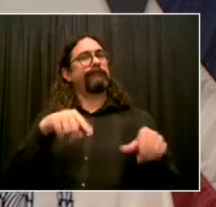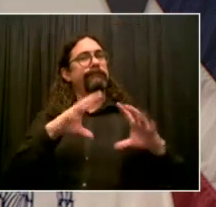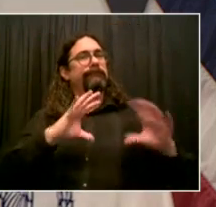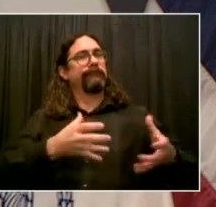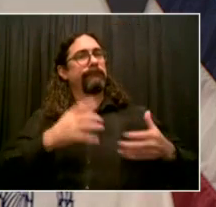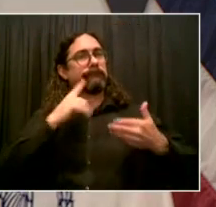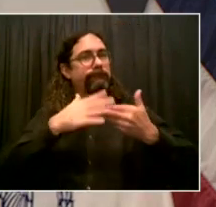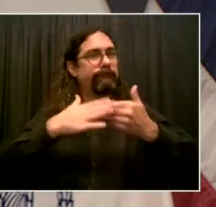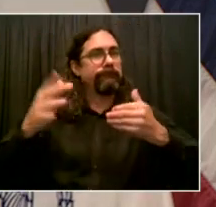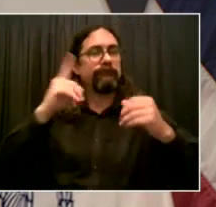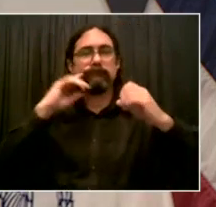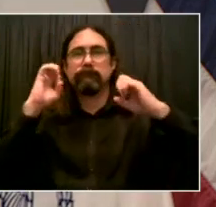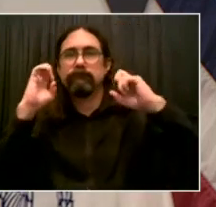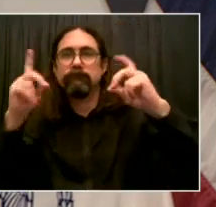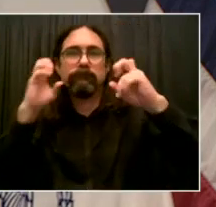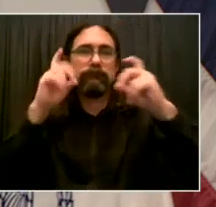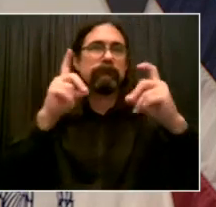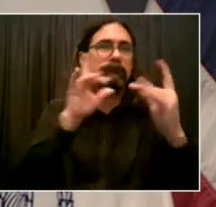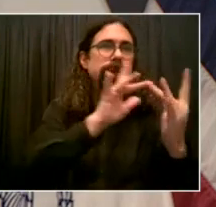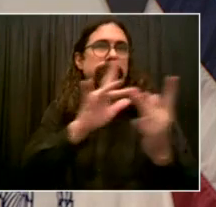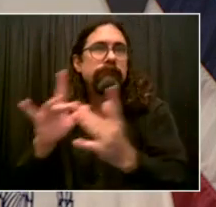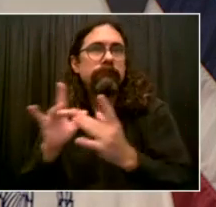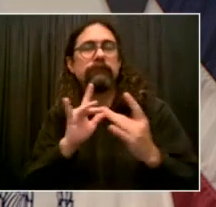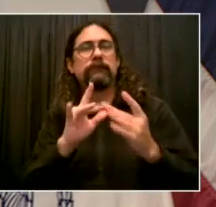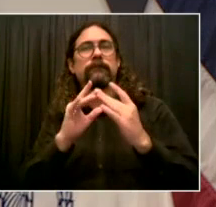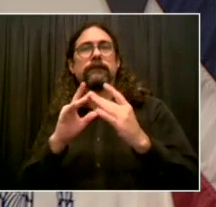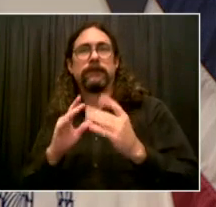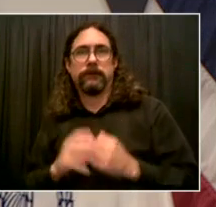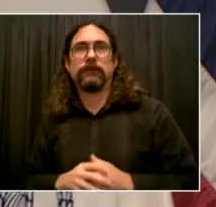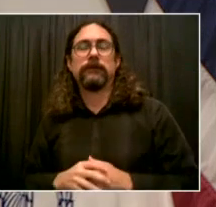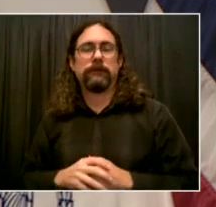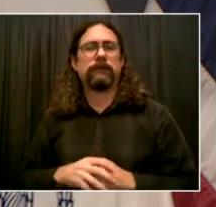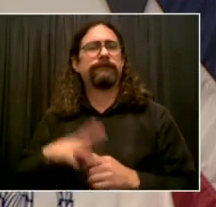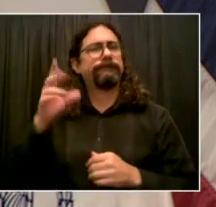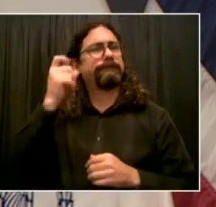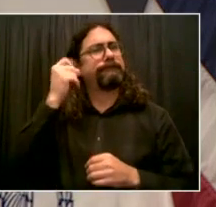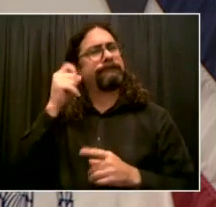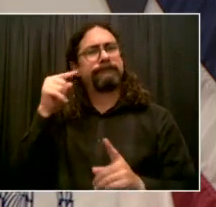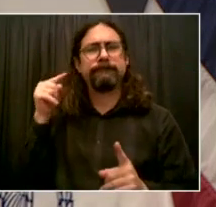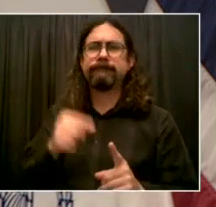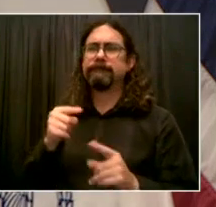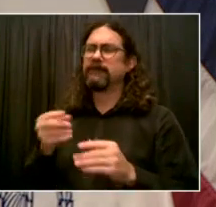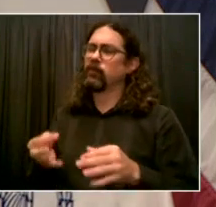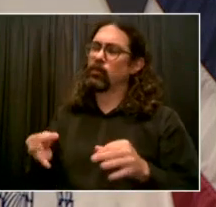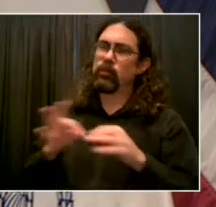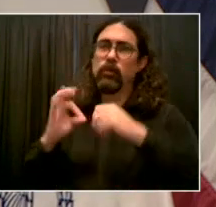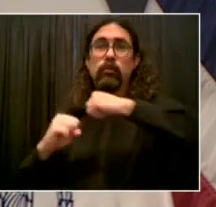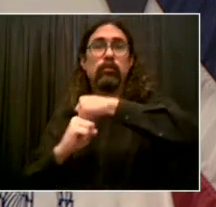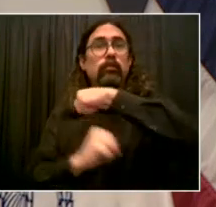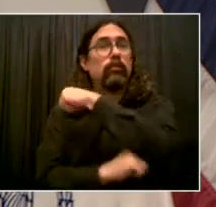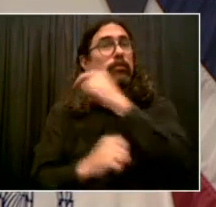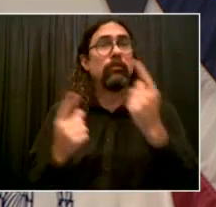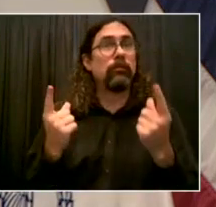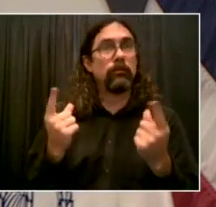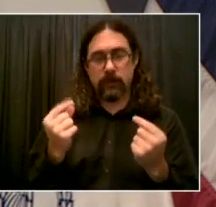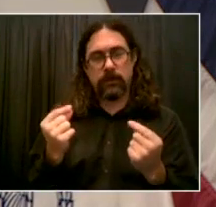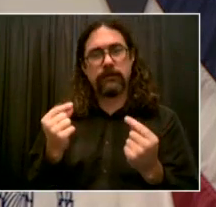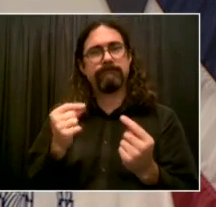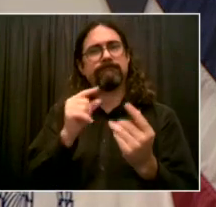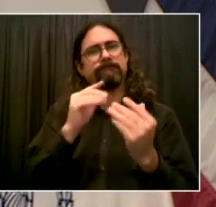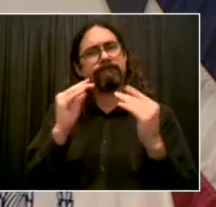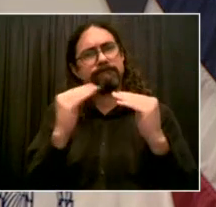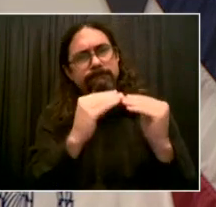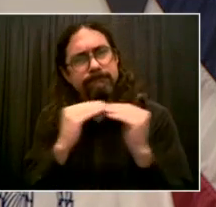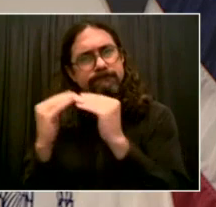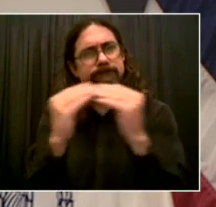health care were very vulnerable. People who went years or decades without the health care they deserved were often the folks who were the victims of